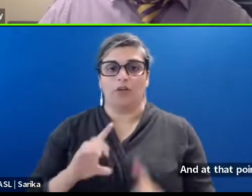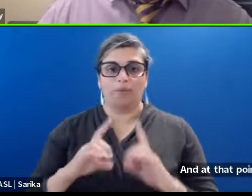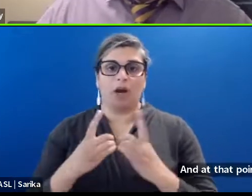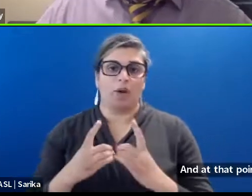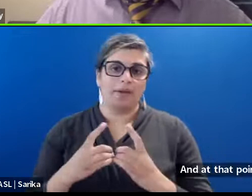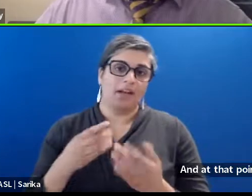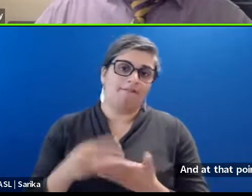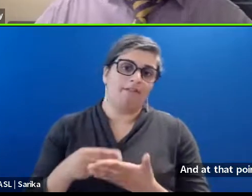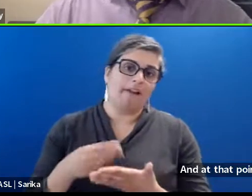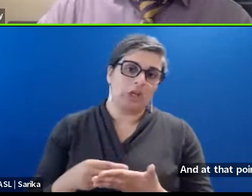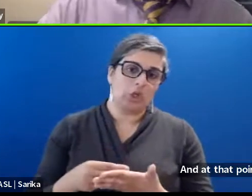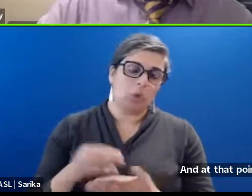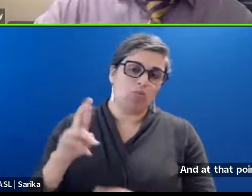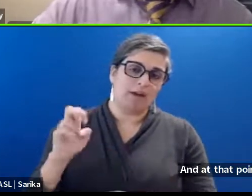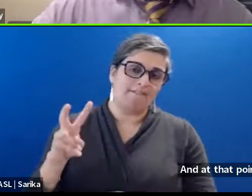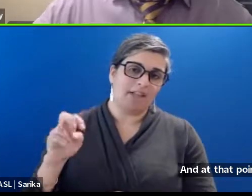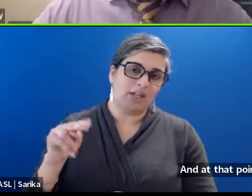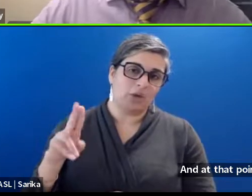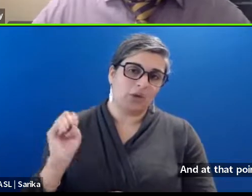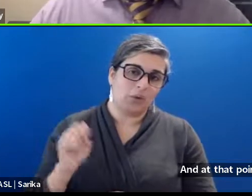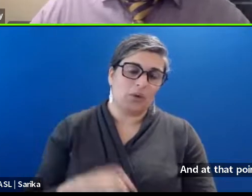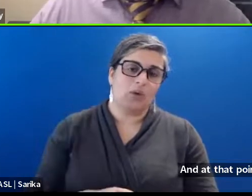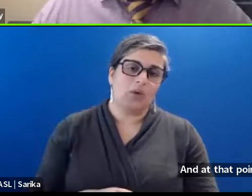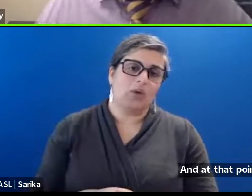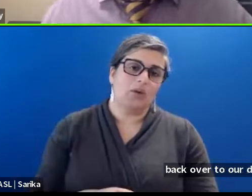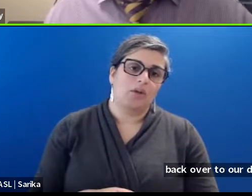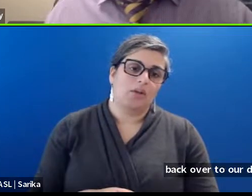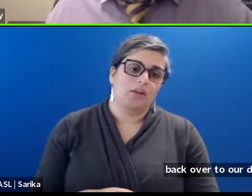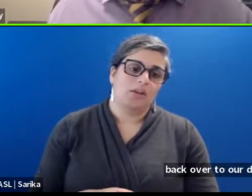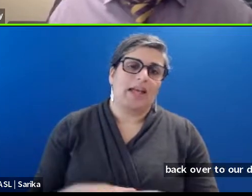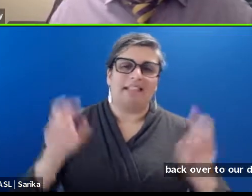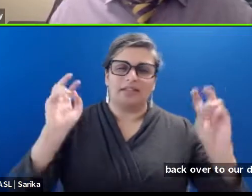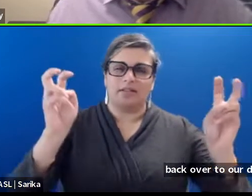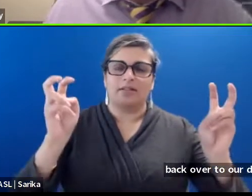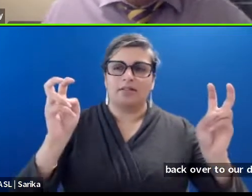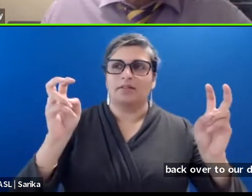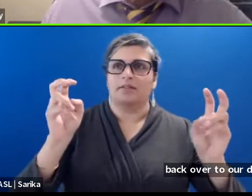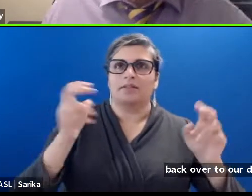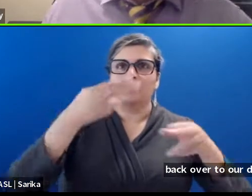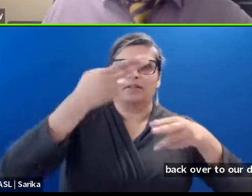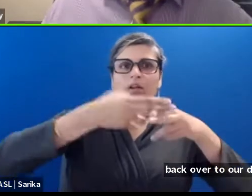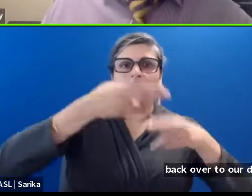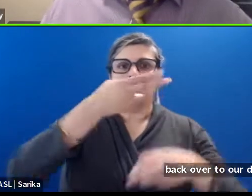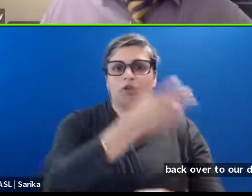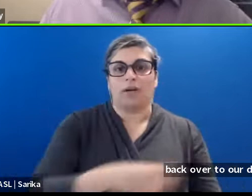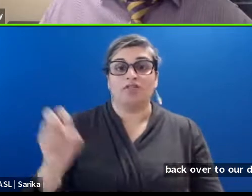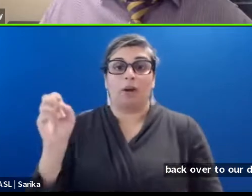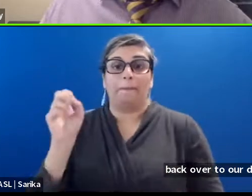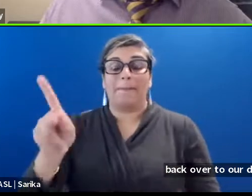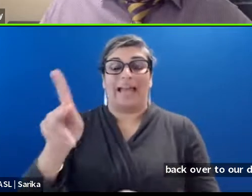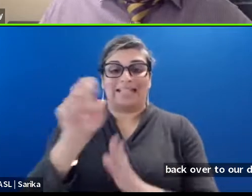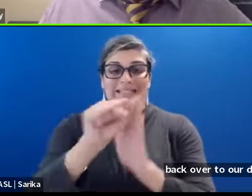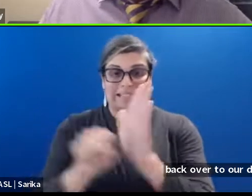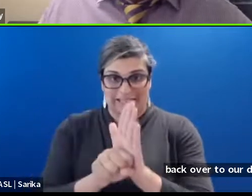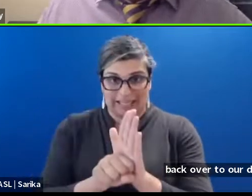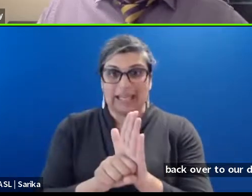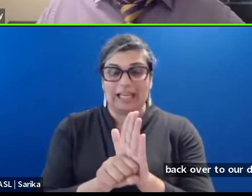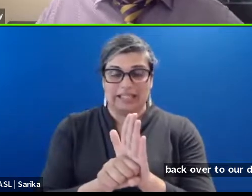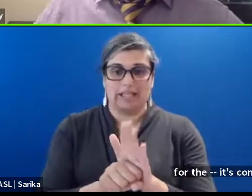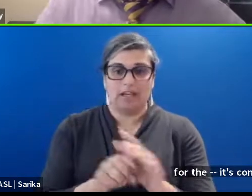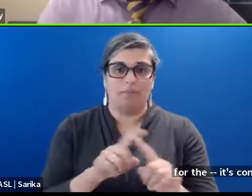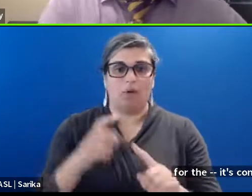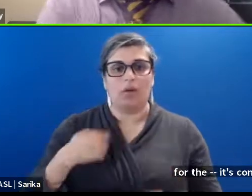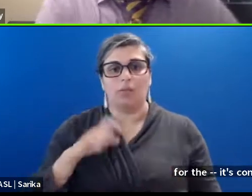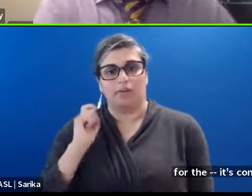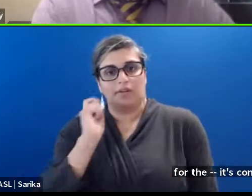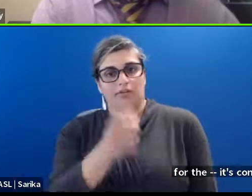Again. For the. It's a train. It's considered. A transfer. Back to the state. Um. But we'll. Issue you a